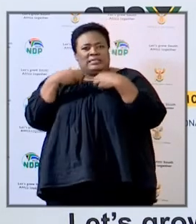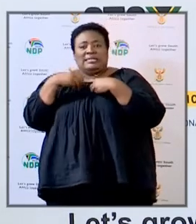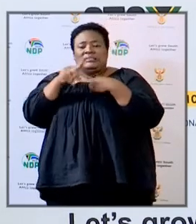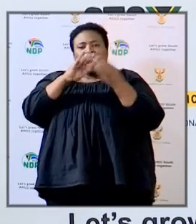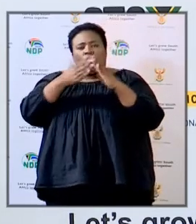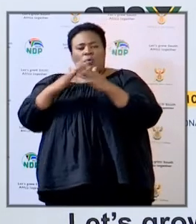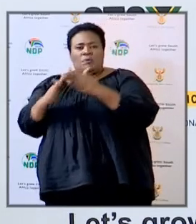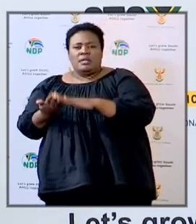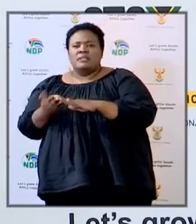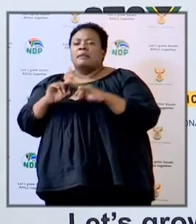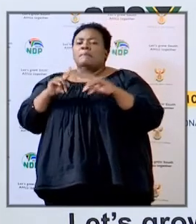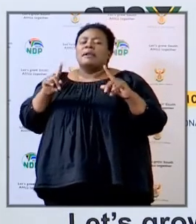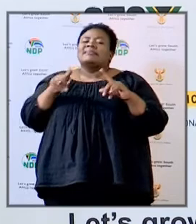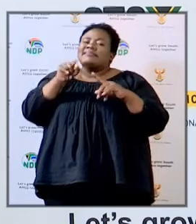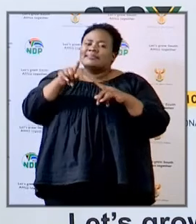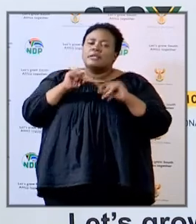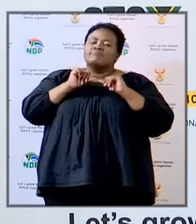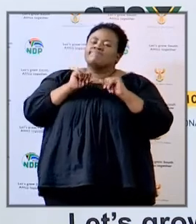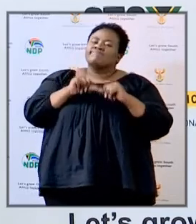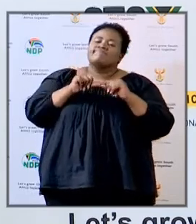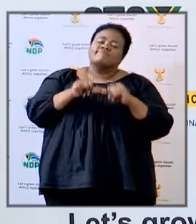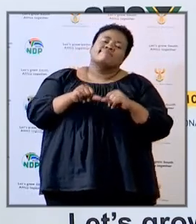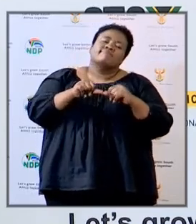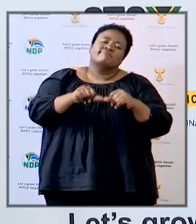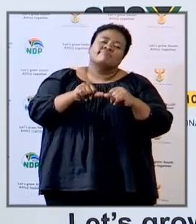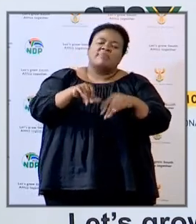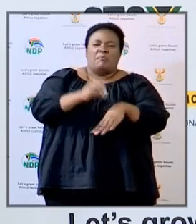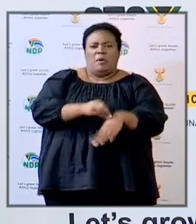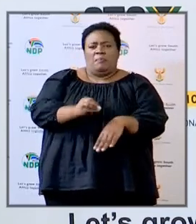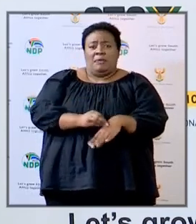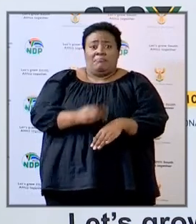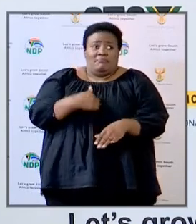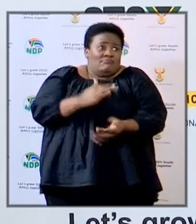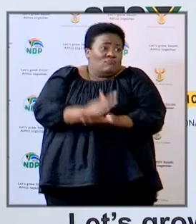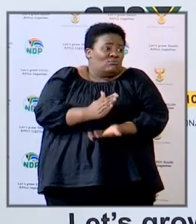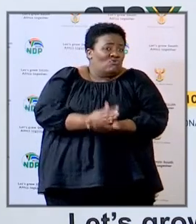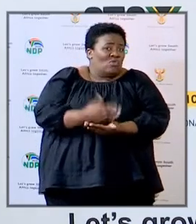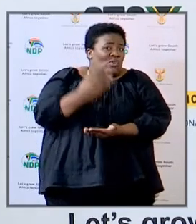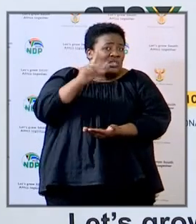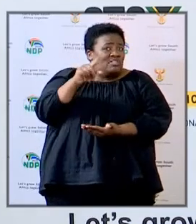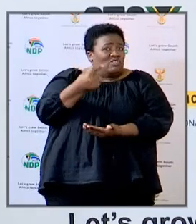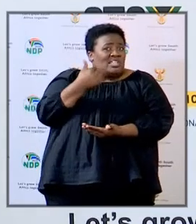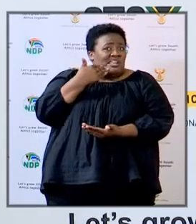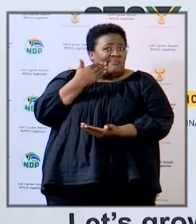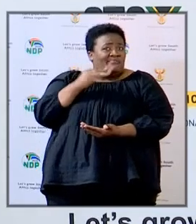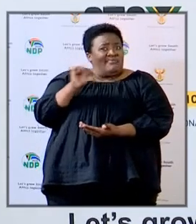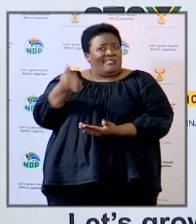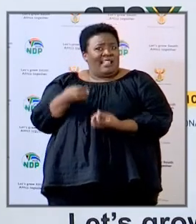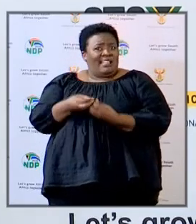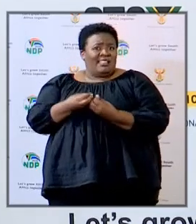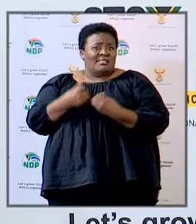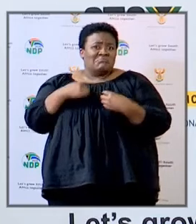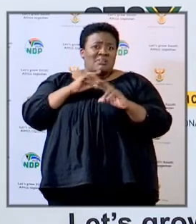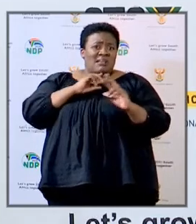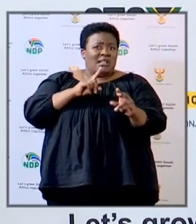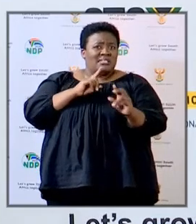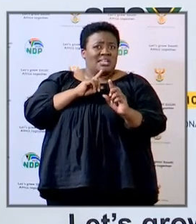it's an ongoing problem and I'm not sure DG if I left other things and